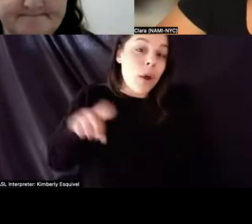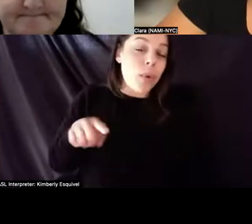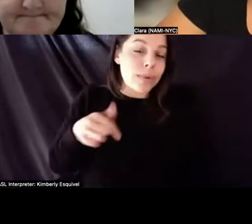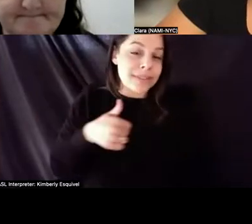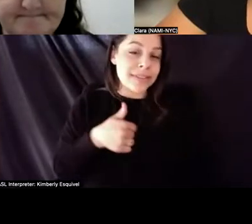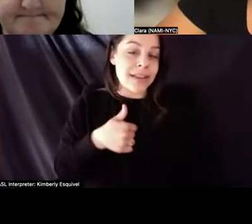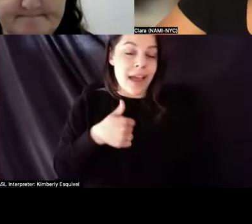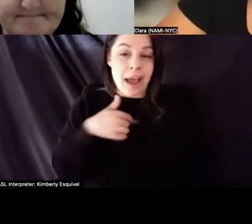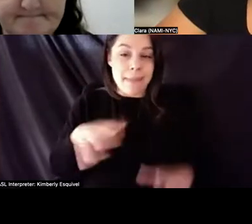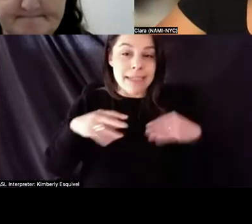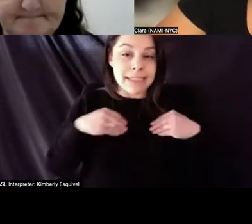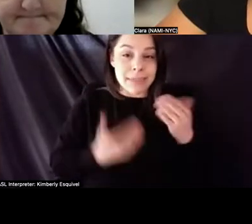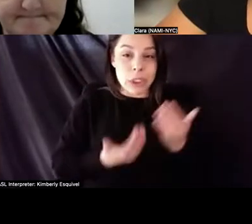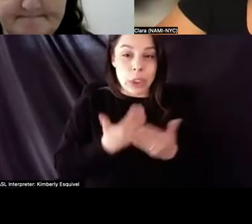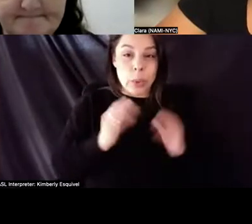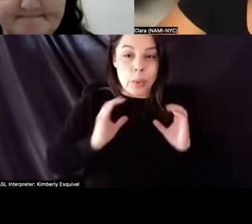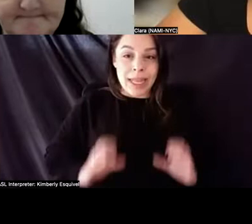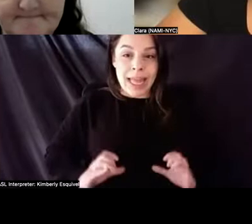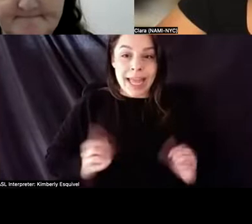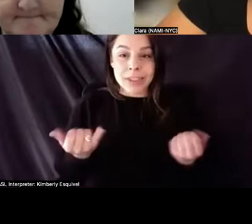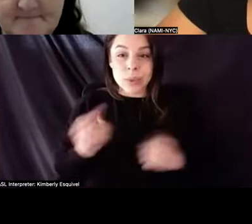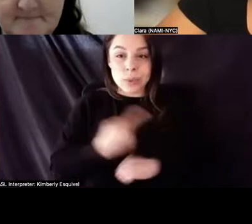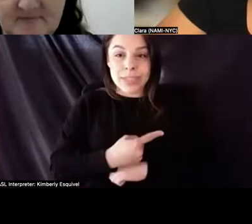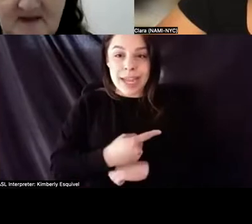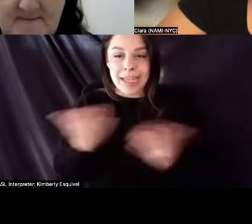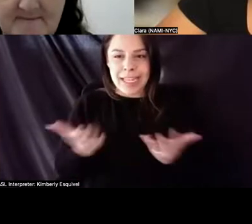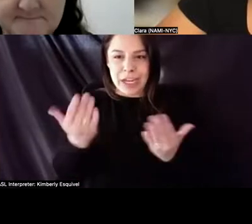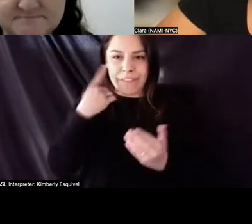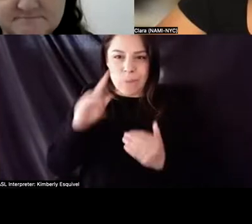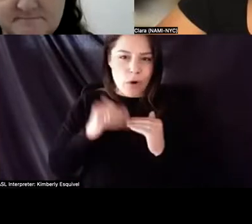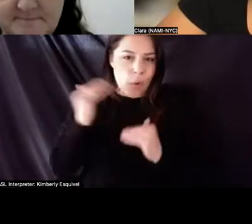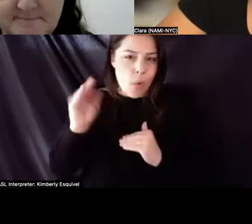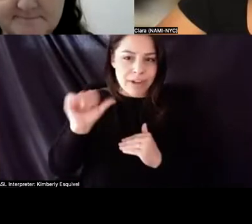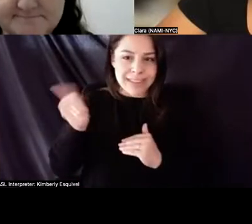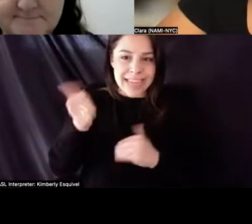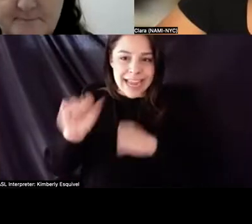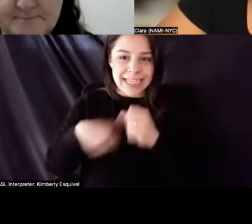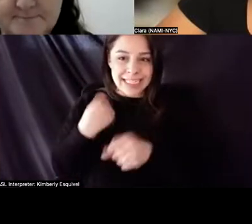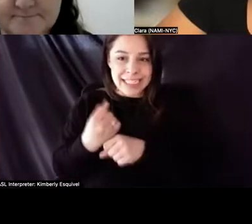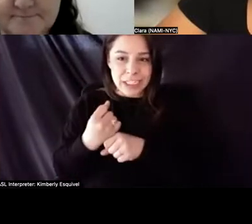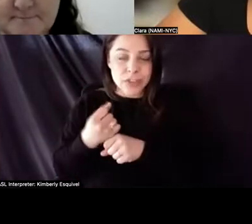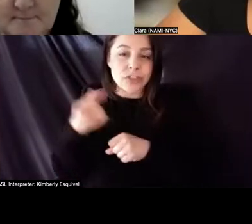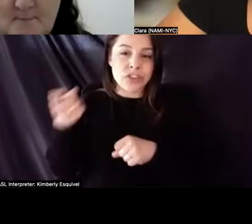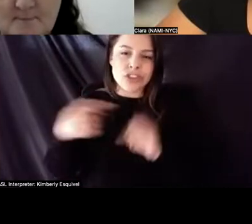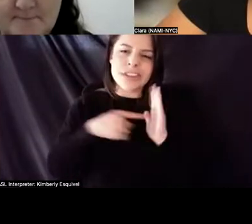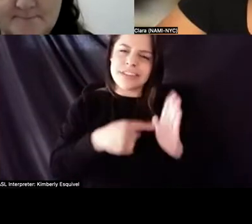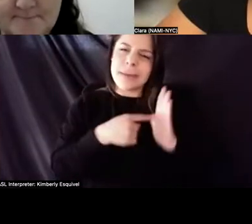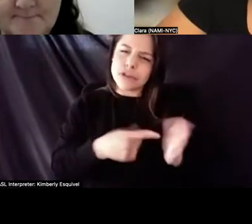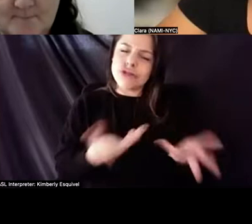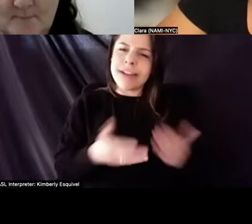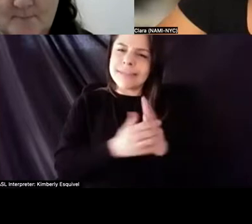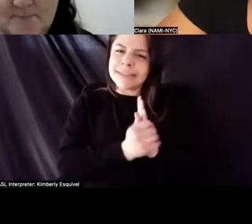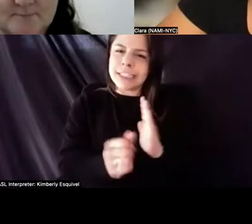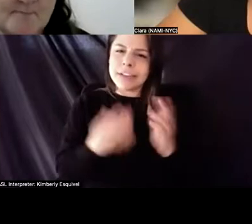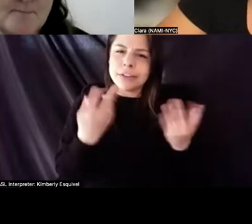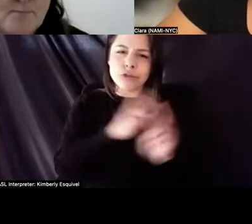on a new client today who has been here for over a decade and she's demonstrated coping skills that she's ready to move